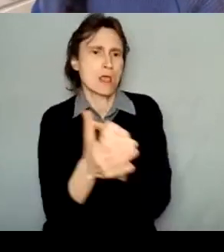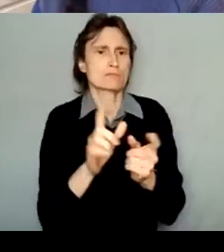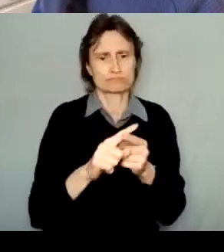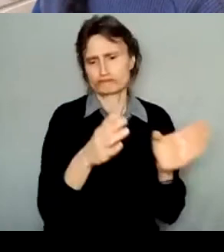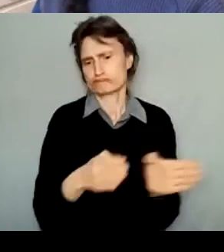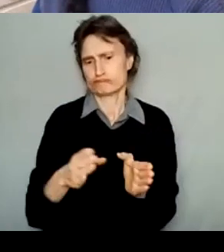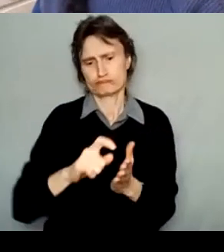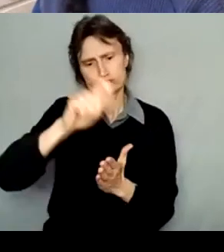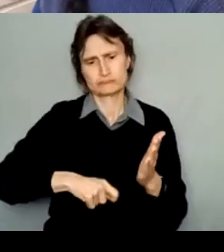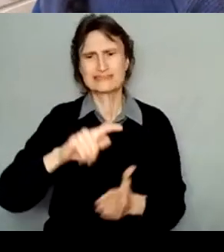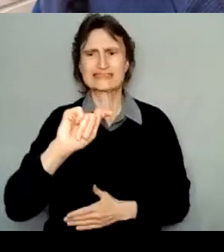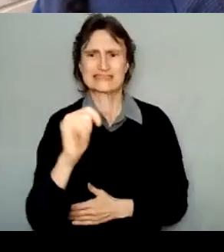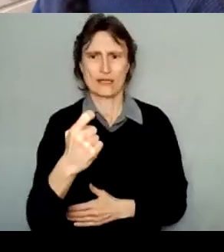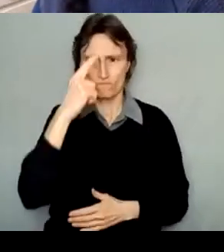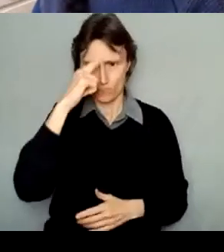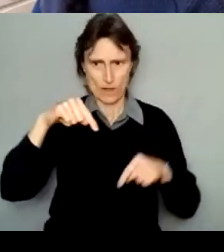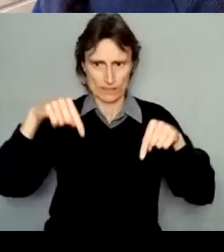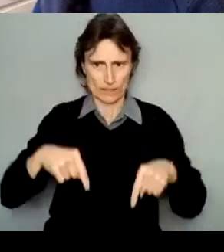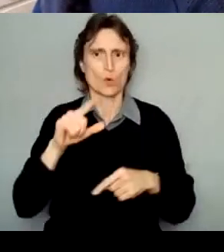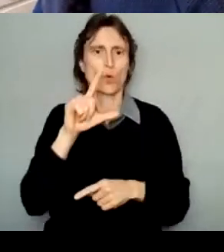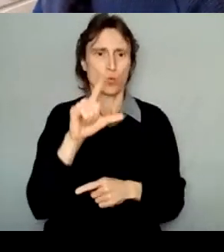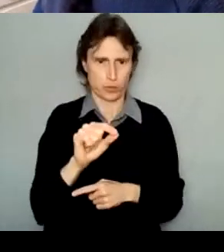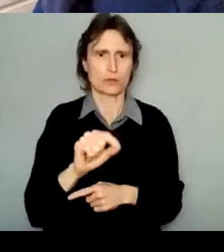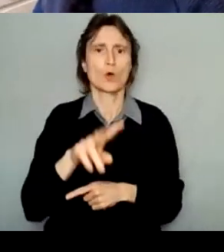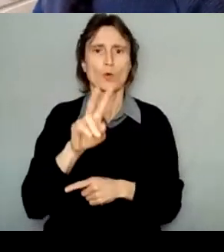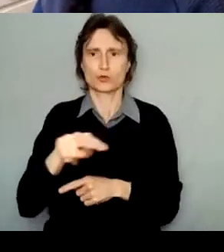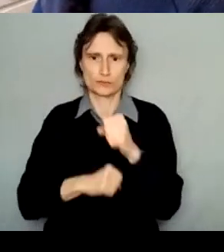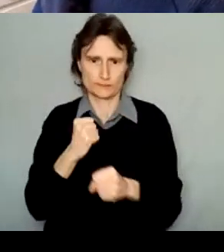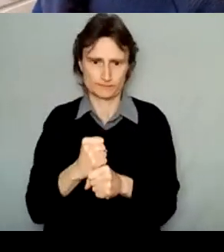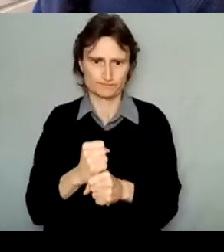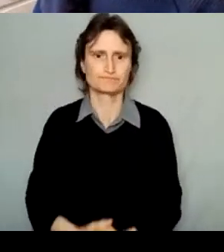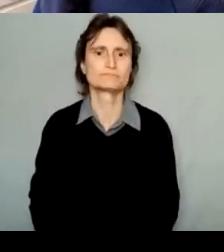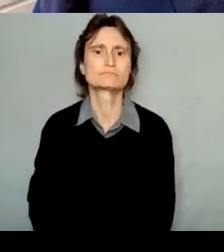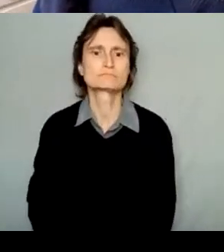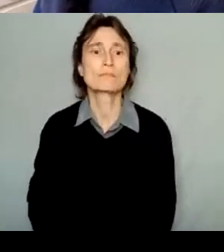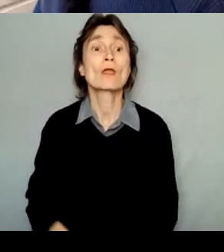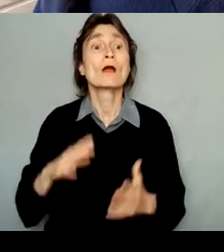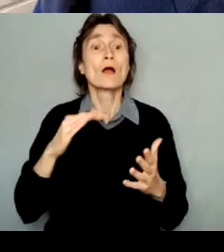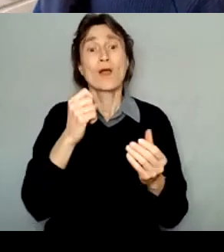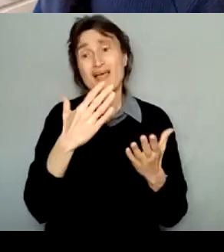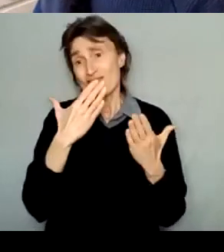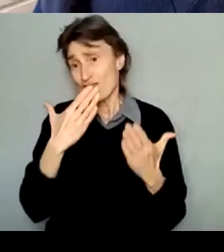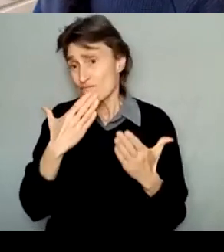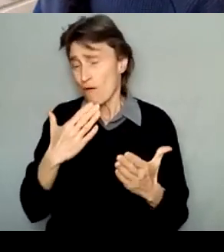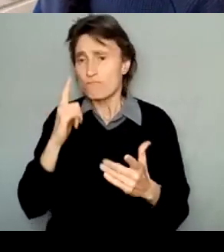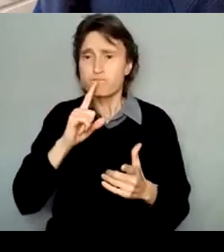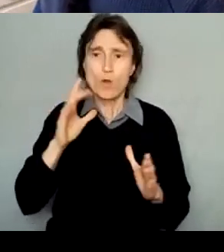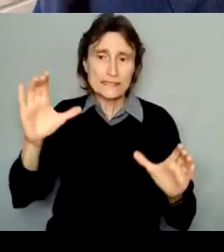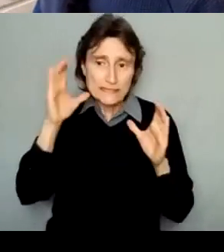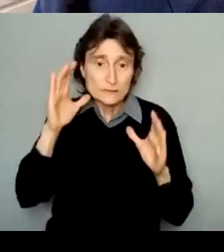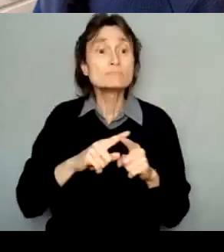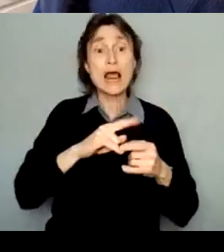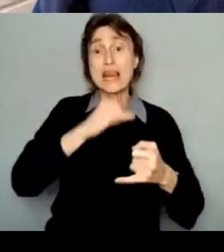All right, so here is our contact info for this program again and thank you so much for listening. I know that was a long